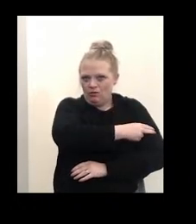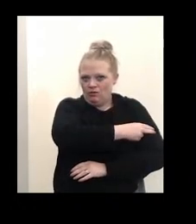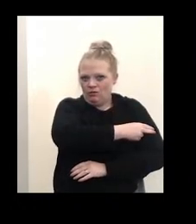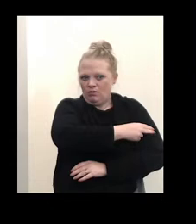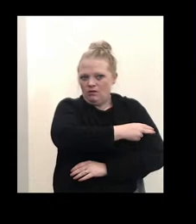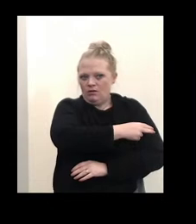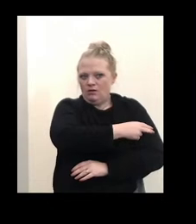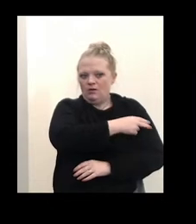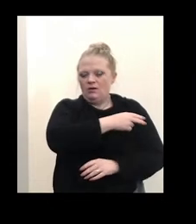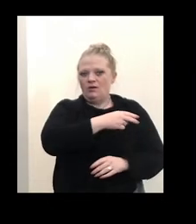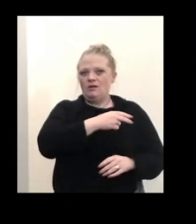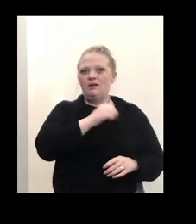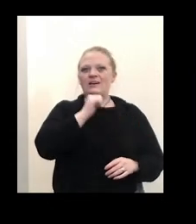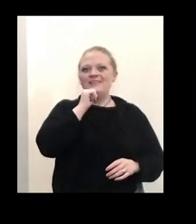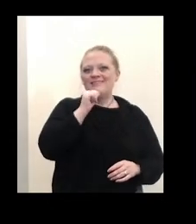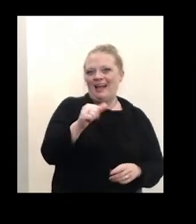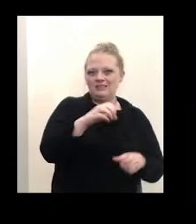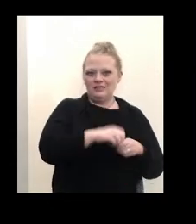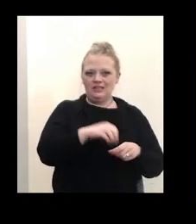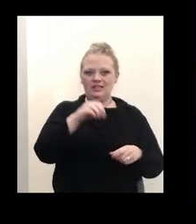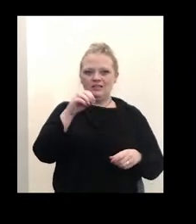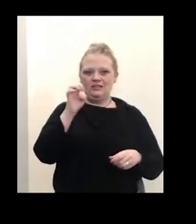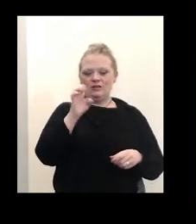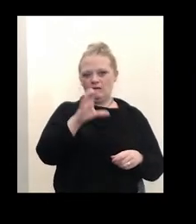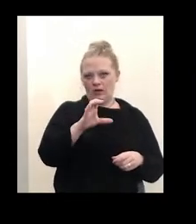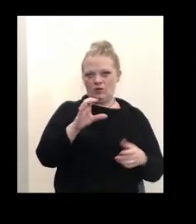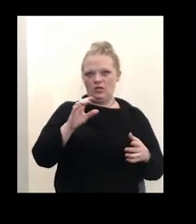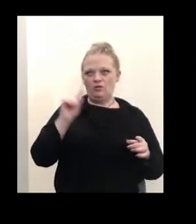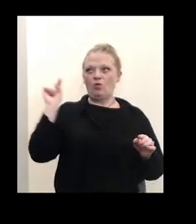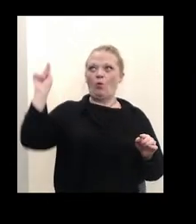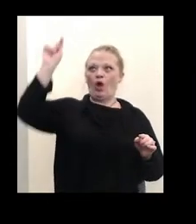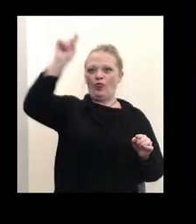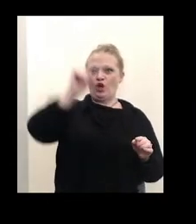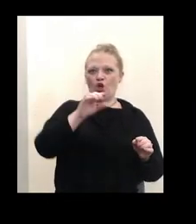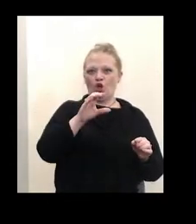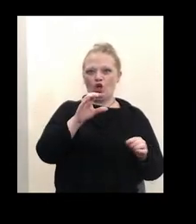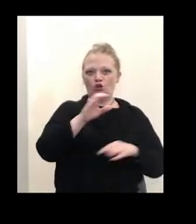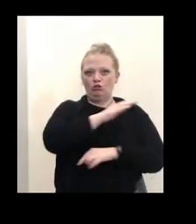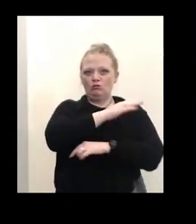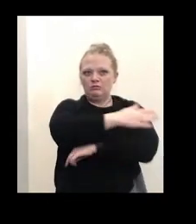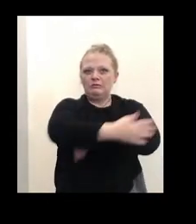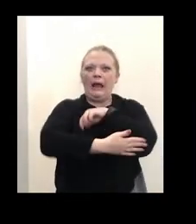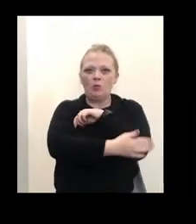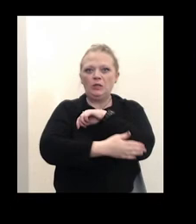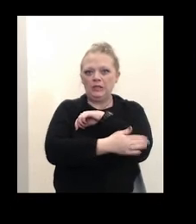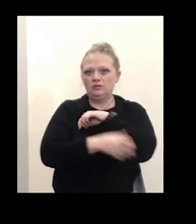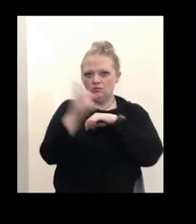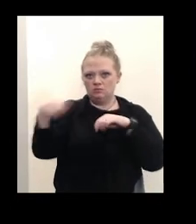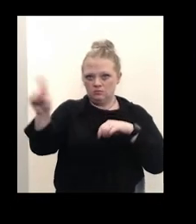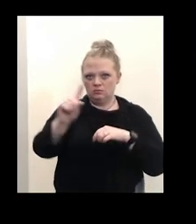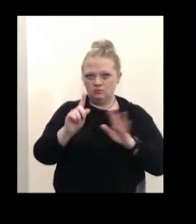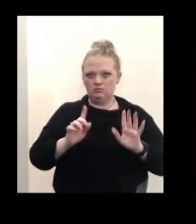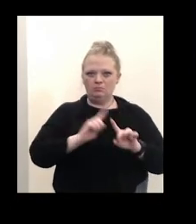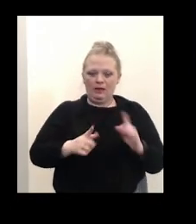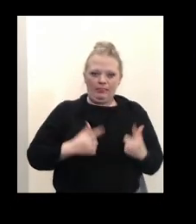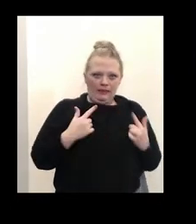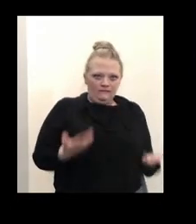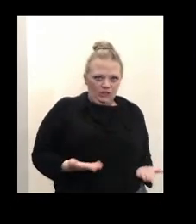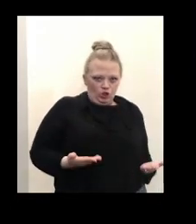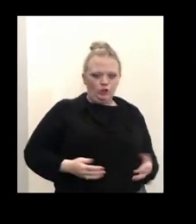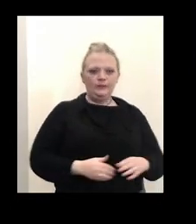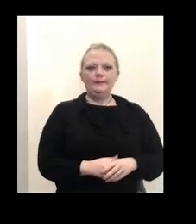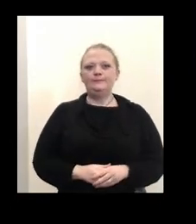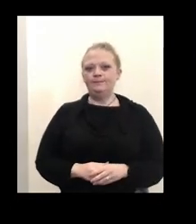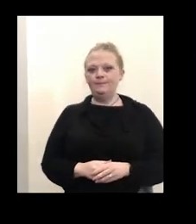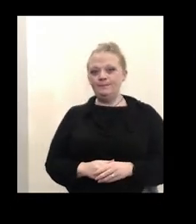in Western New York. So that's Niagara, Chautauqua, Cattaraugus, and Allegheny as determined by the New York State Department of Health. So vaccination